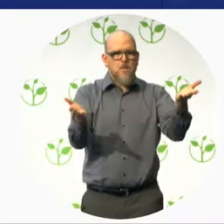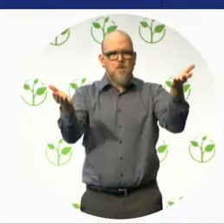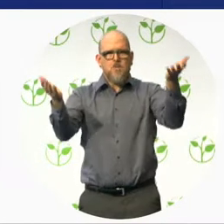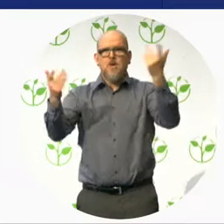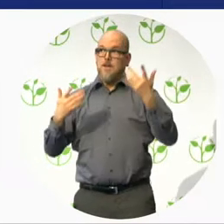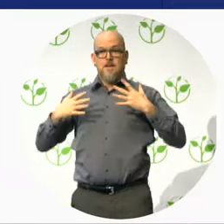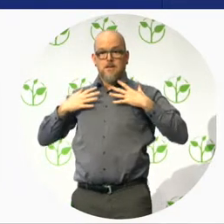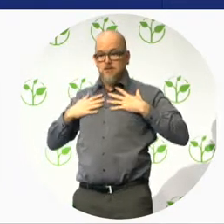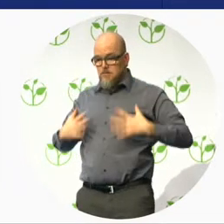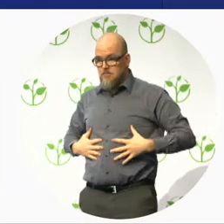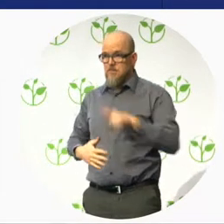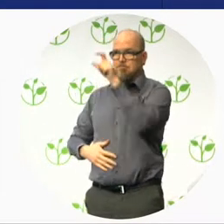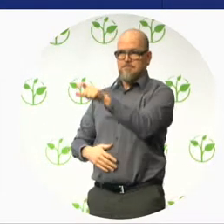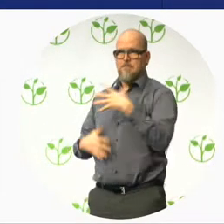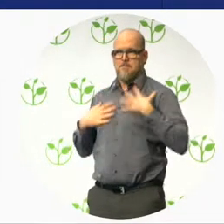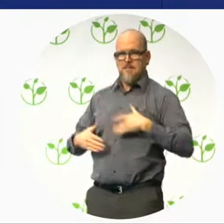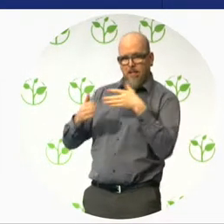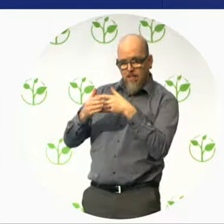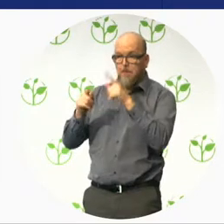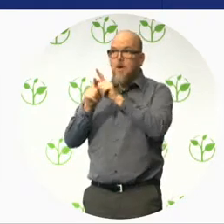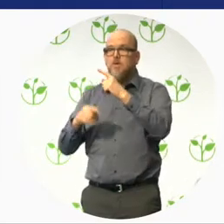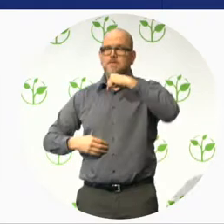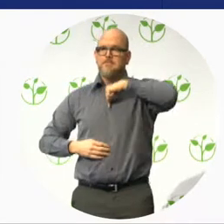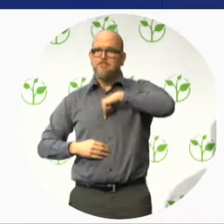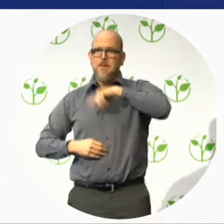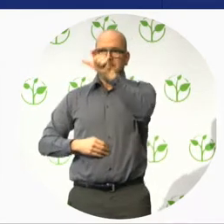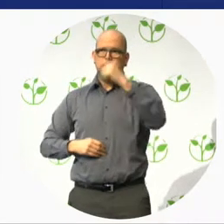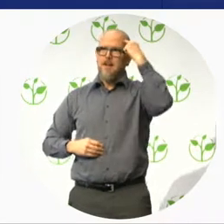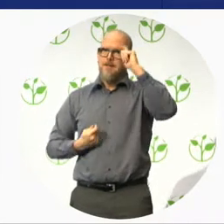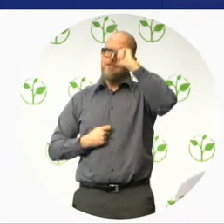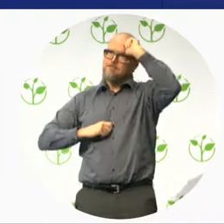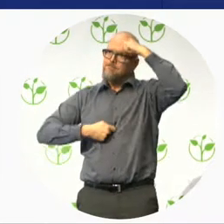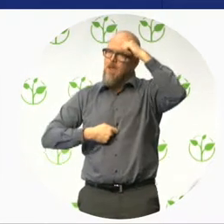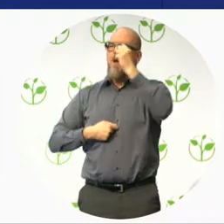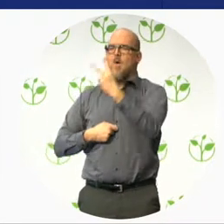and legal barriers. We go for eliminating them.